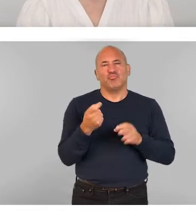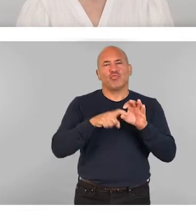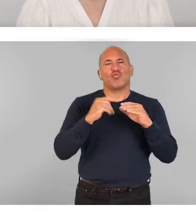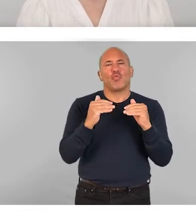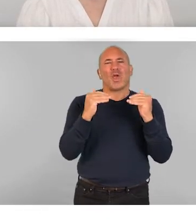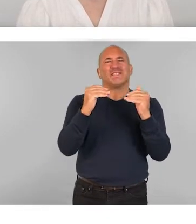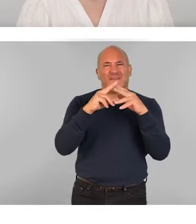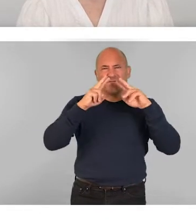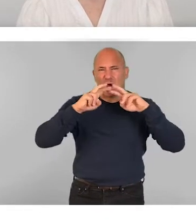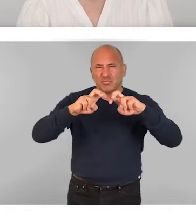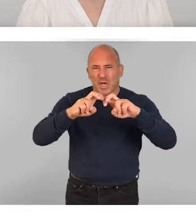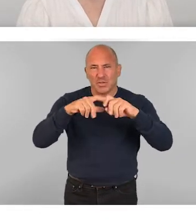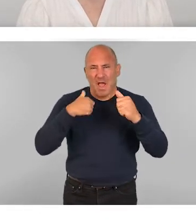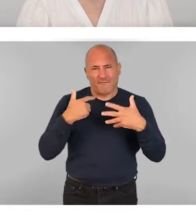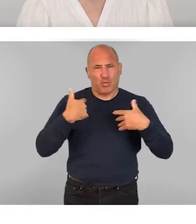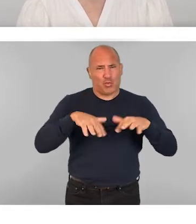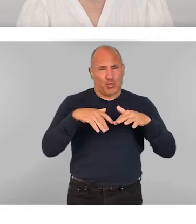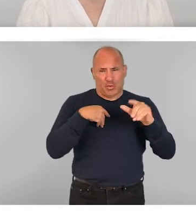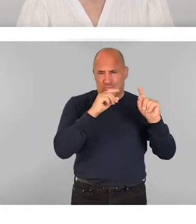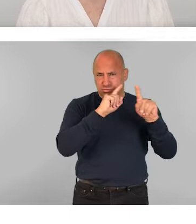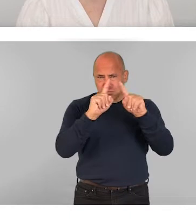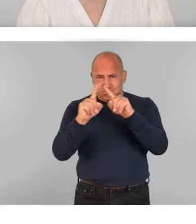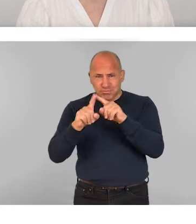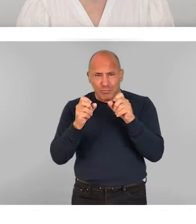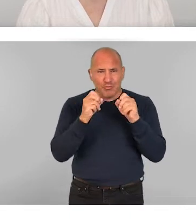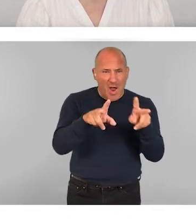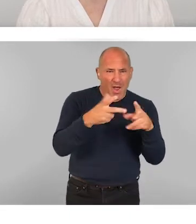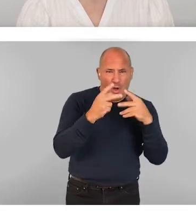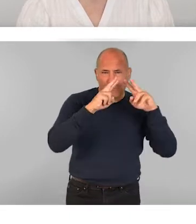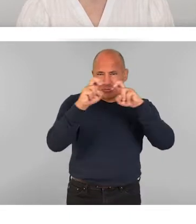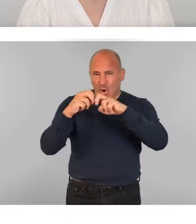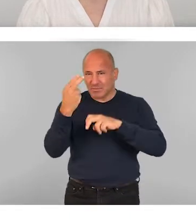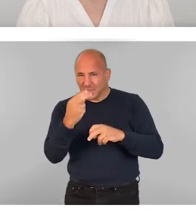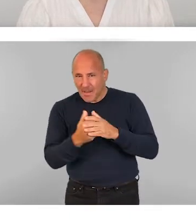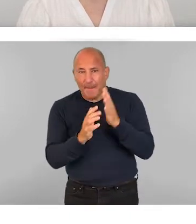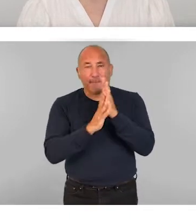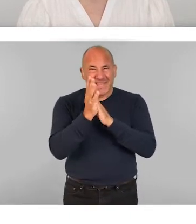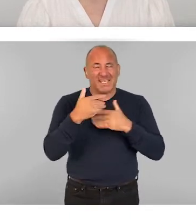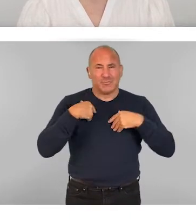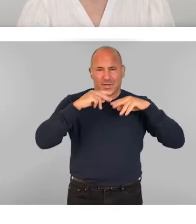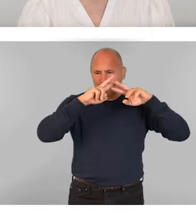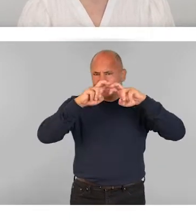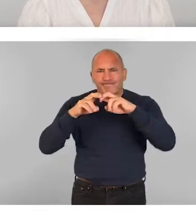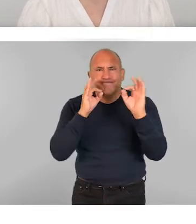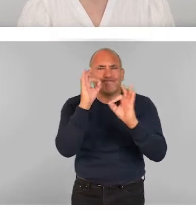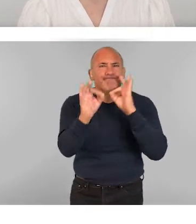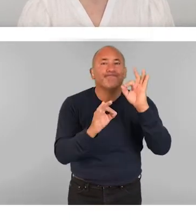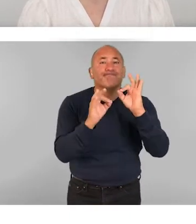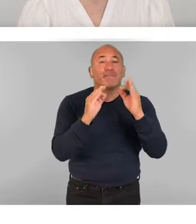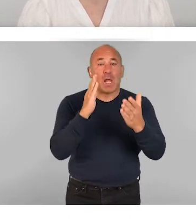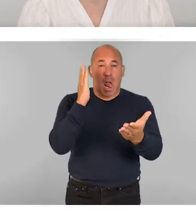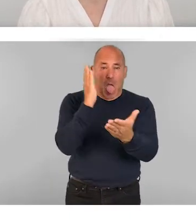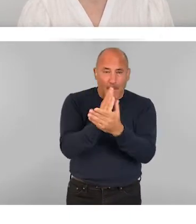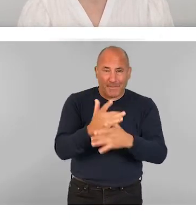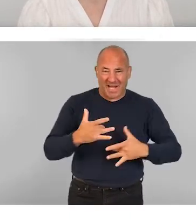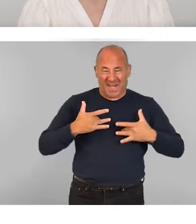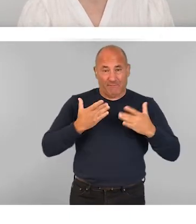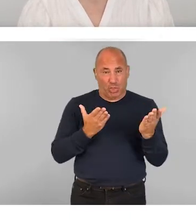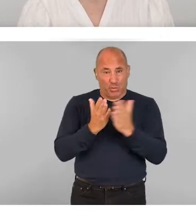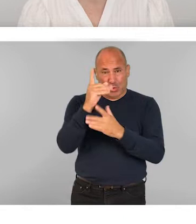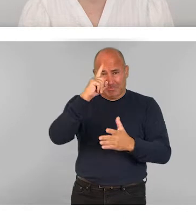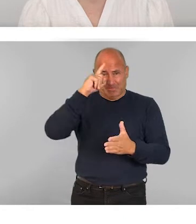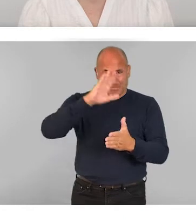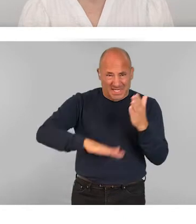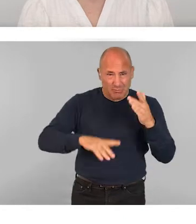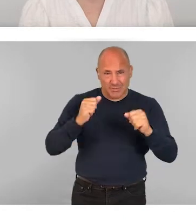phenomenological, practice-based research design, meaning that we were investigating the lived experiences and perceptions of a particular group of people by